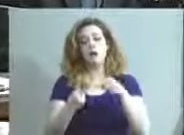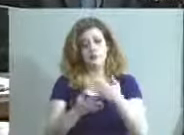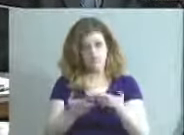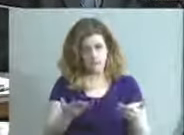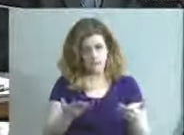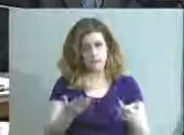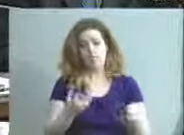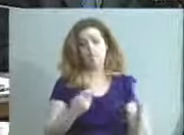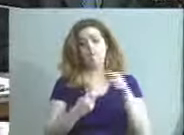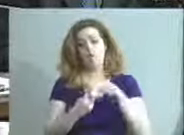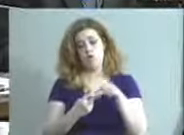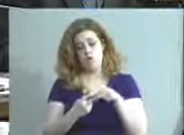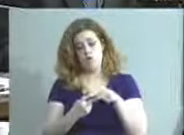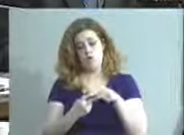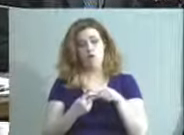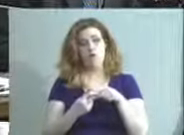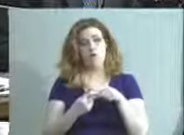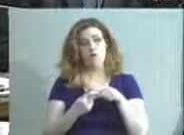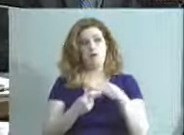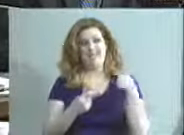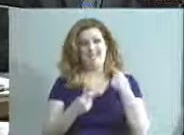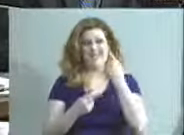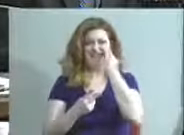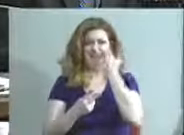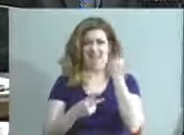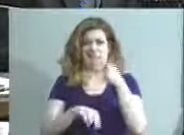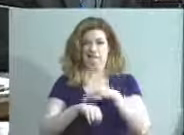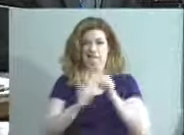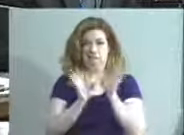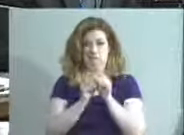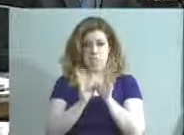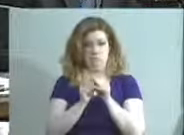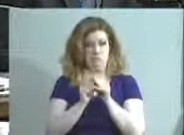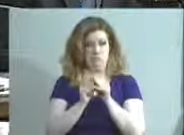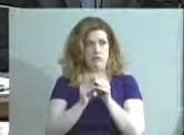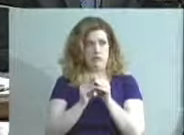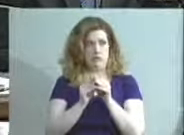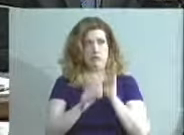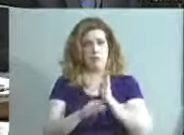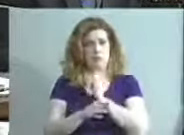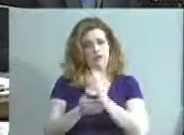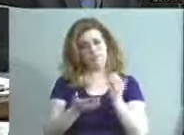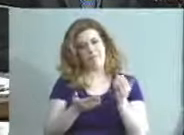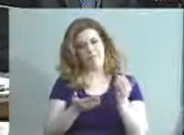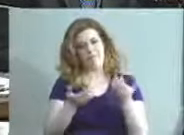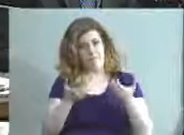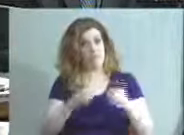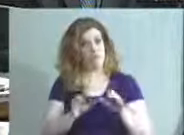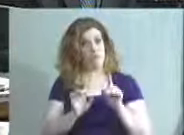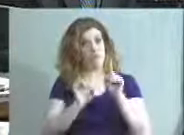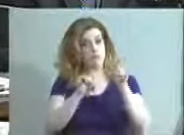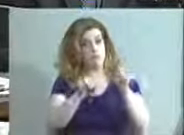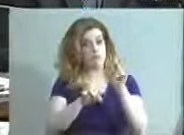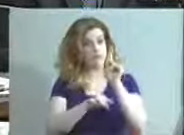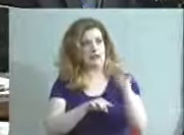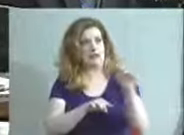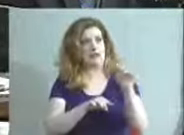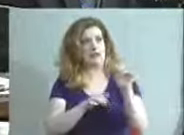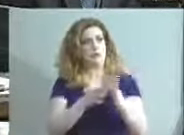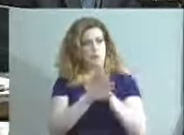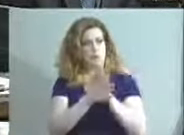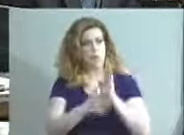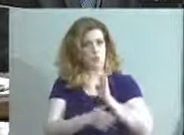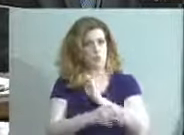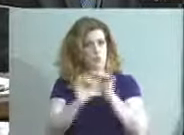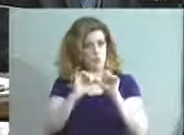First of all, this, since last we met, the board had a chance to attend the Kentucky State, or Kentucky School